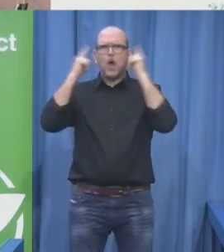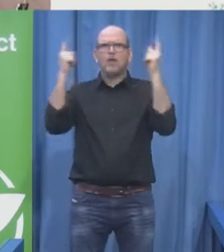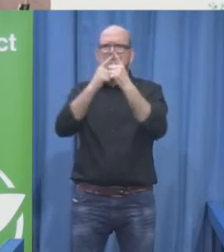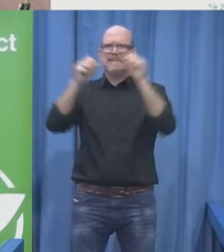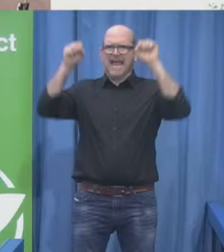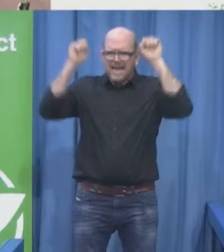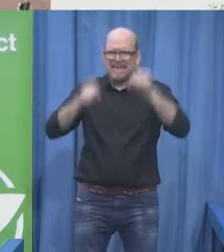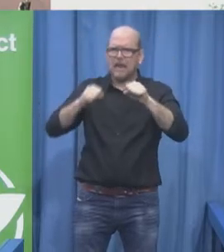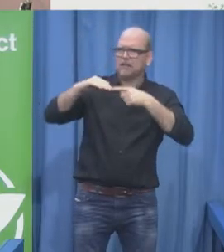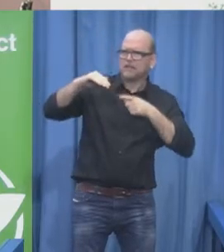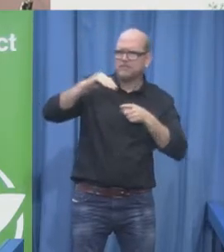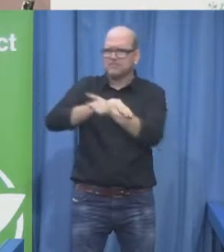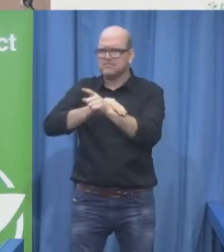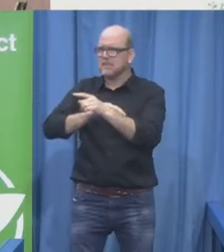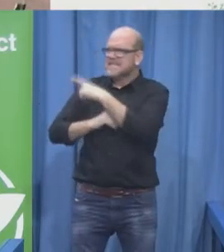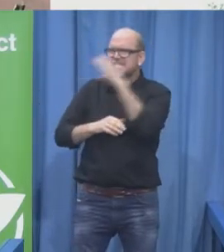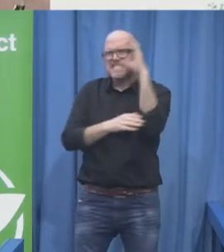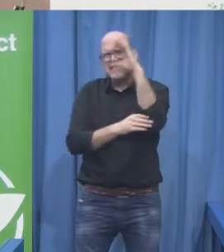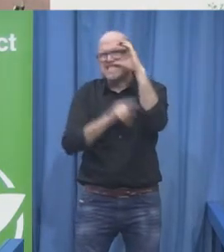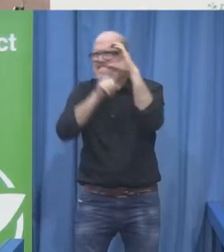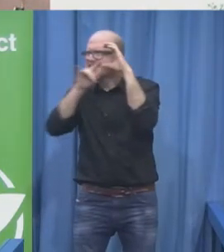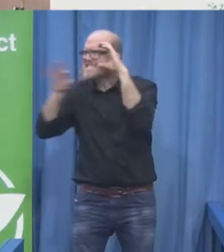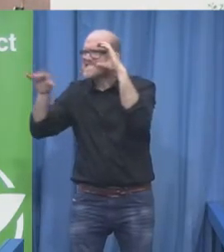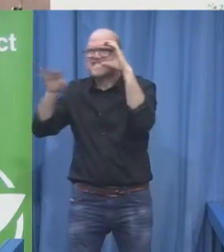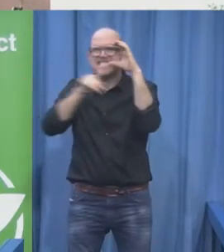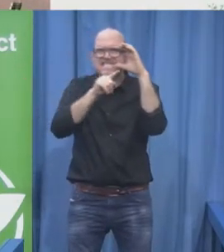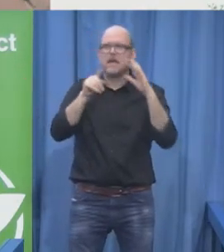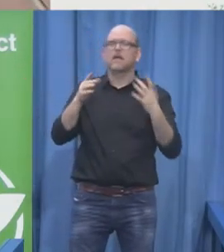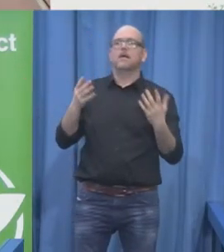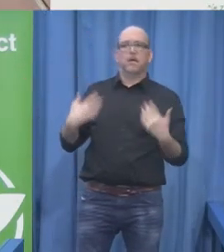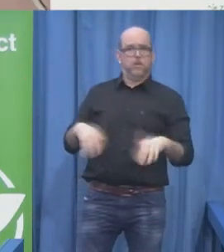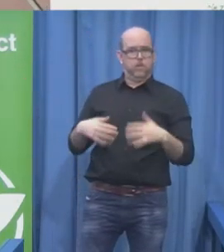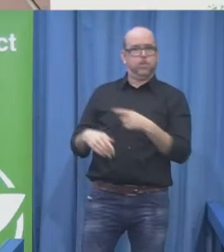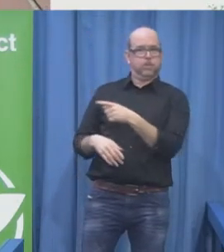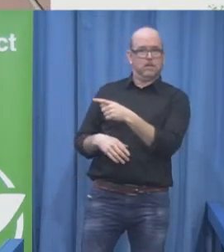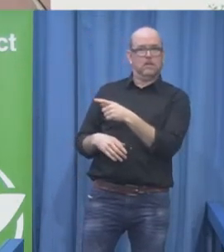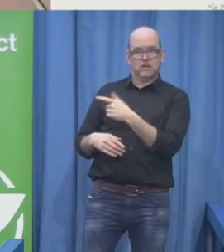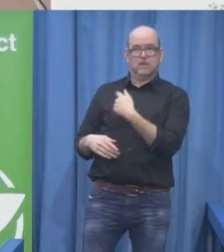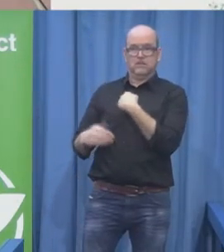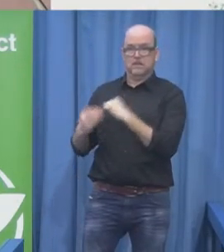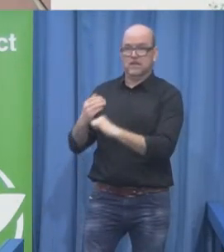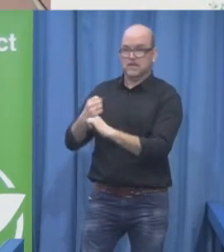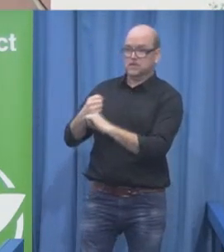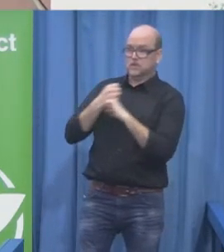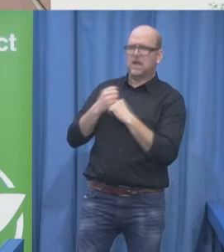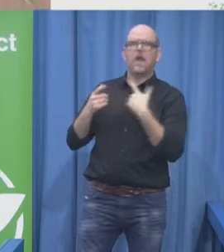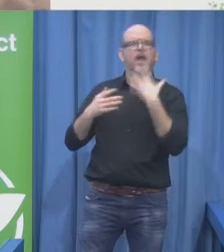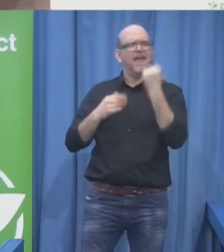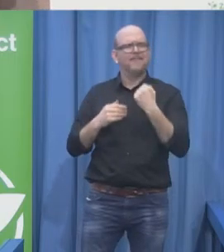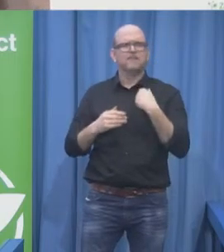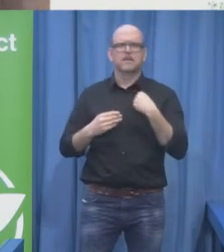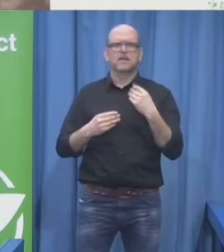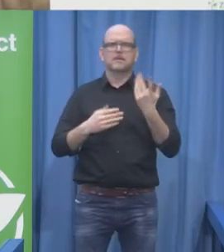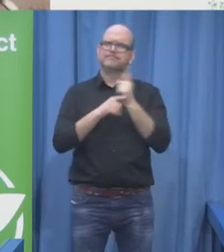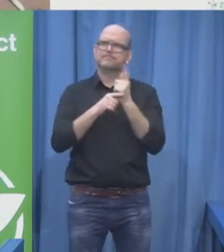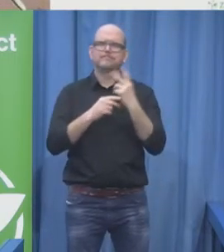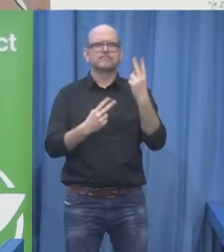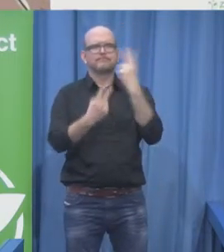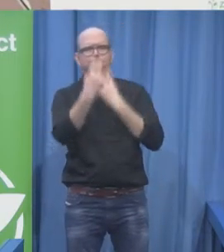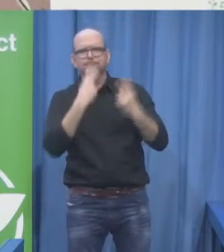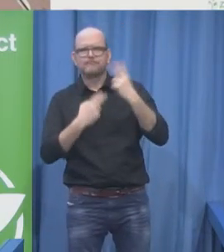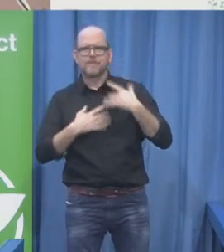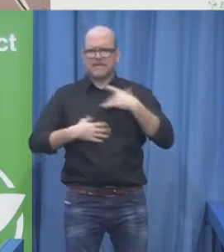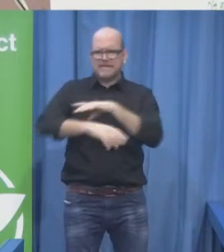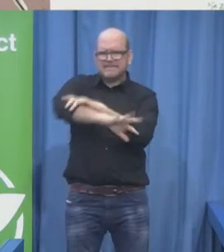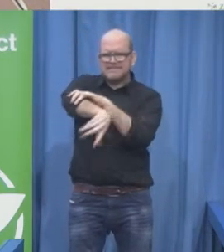disabilities, no matter what kind of disability, mental, sensory, physical, they all went to the special school. All there. A